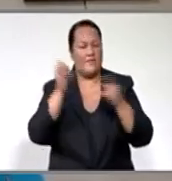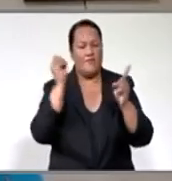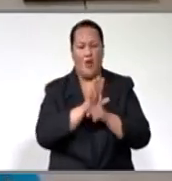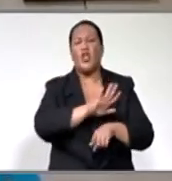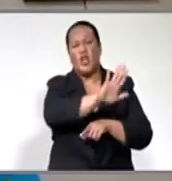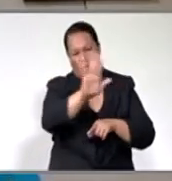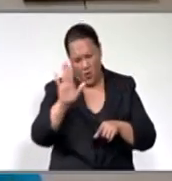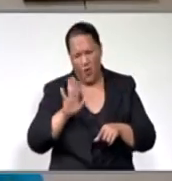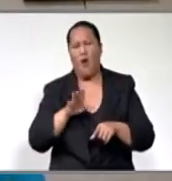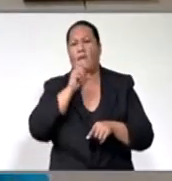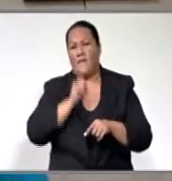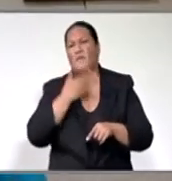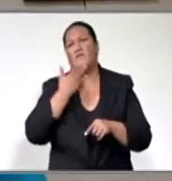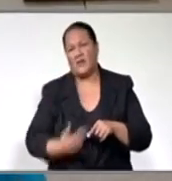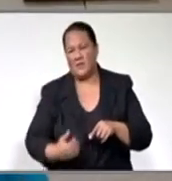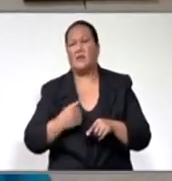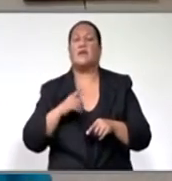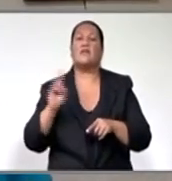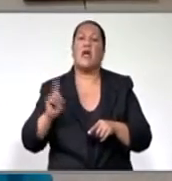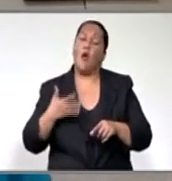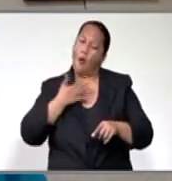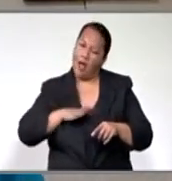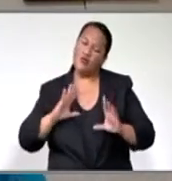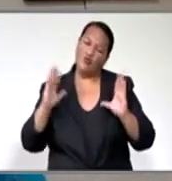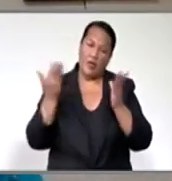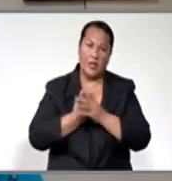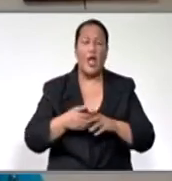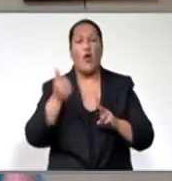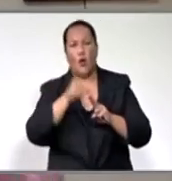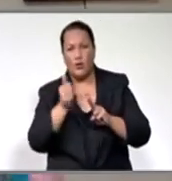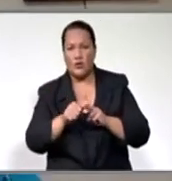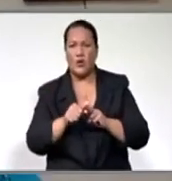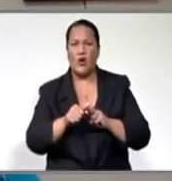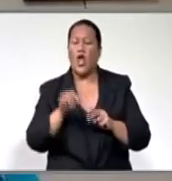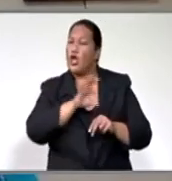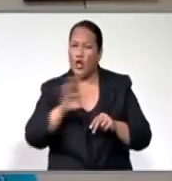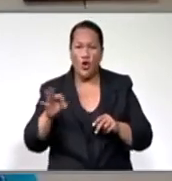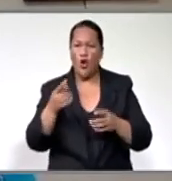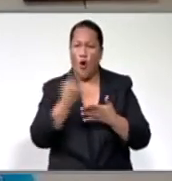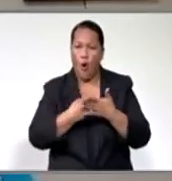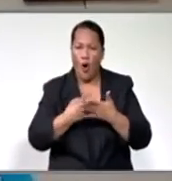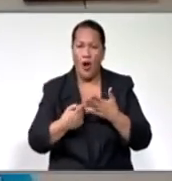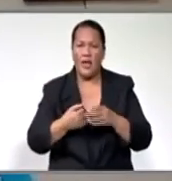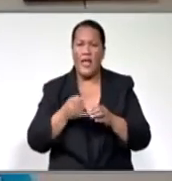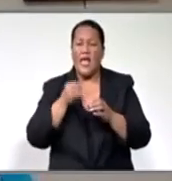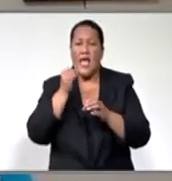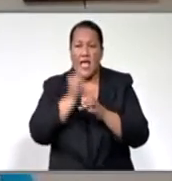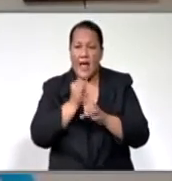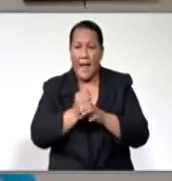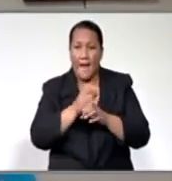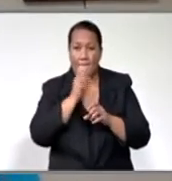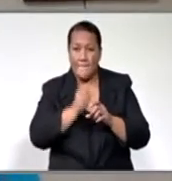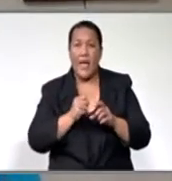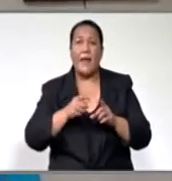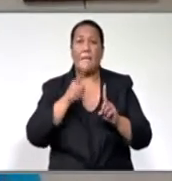this. We're all in this together. And I'd also like to say to men, because they're not just perpetrating men, they are perpetrating men, but they are also